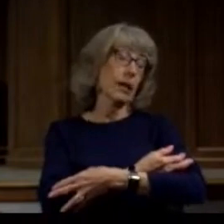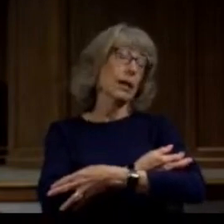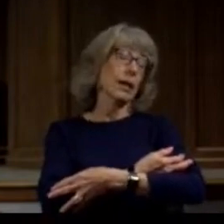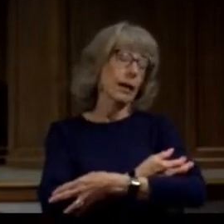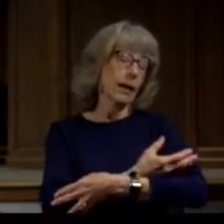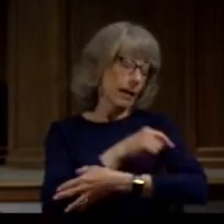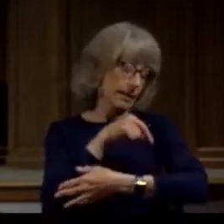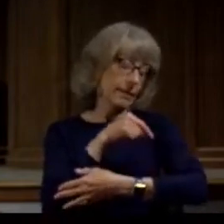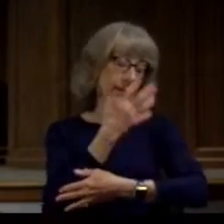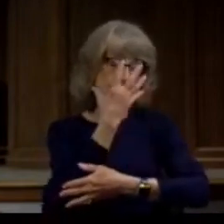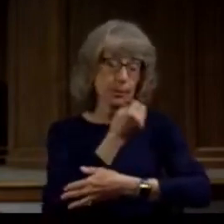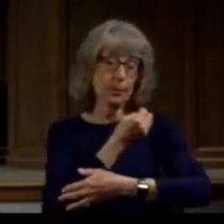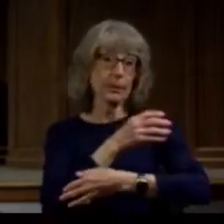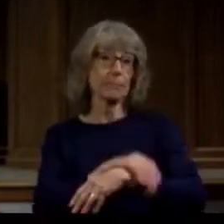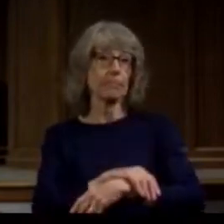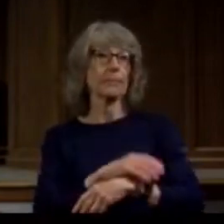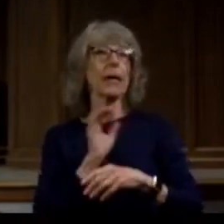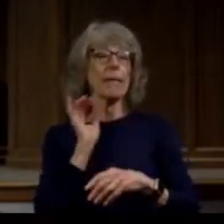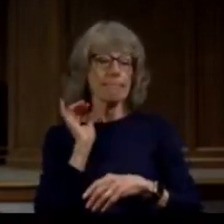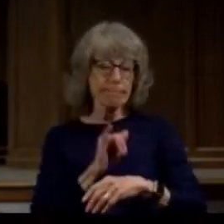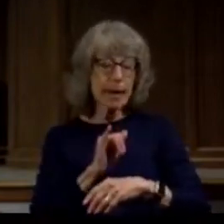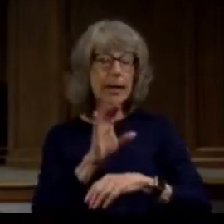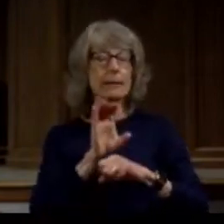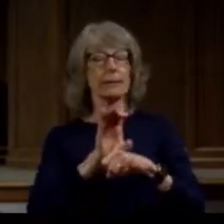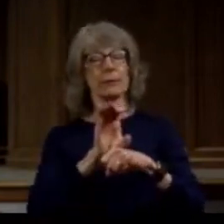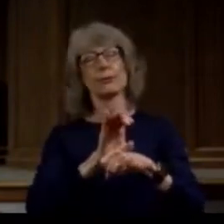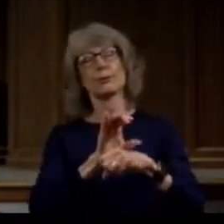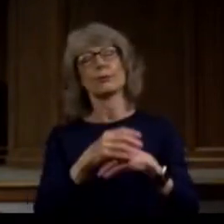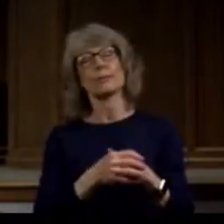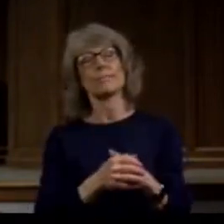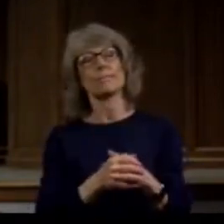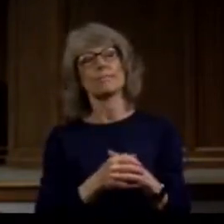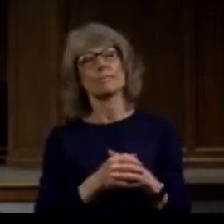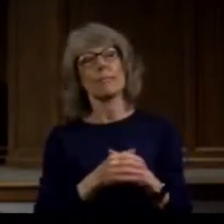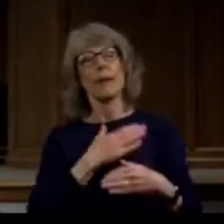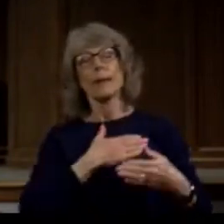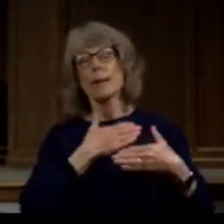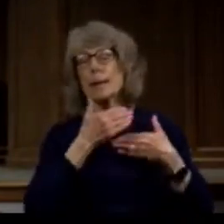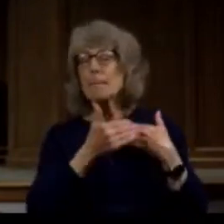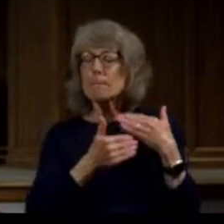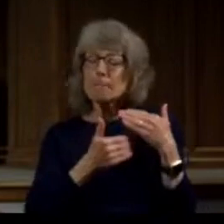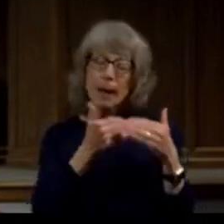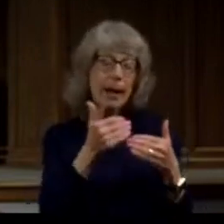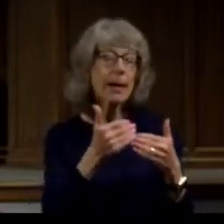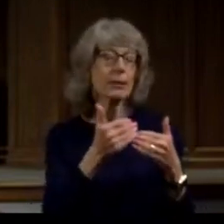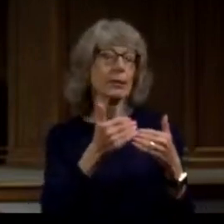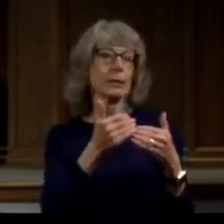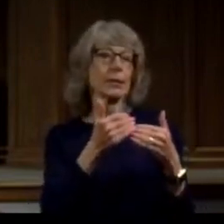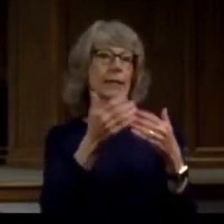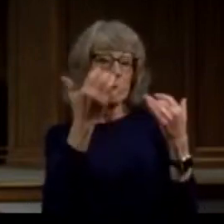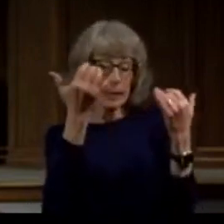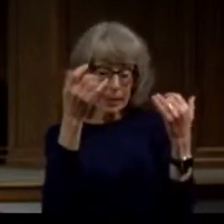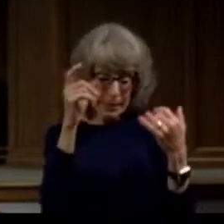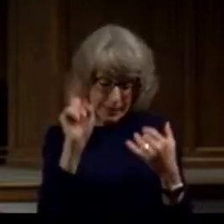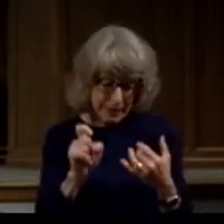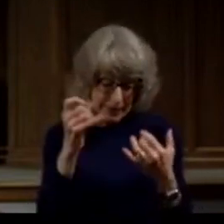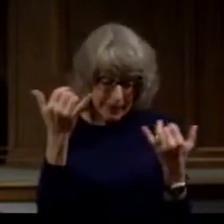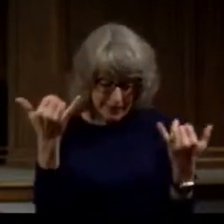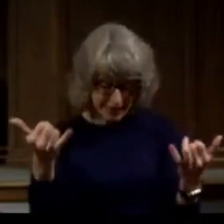that is the church the compassion of the church is needed more now than ever